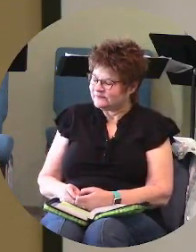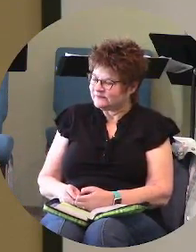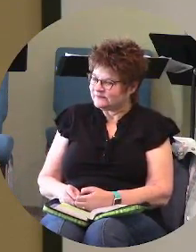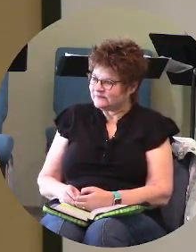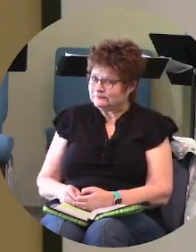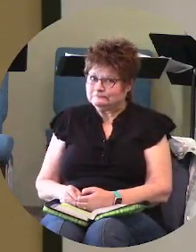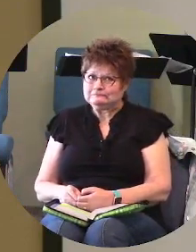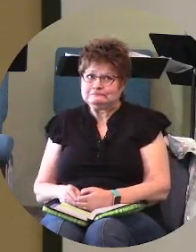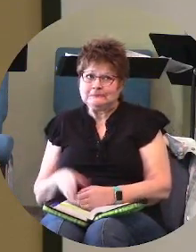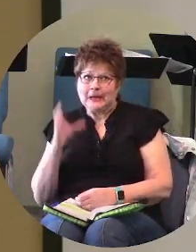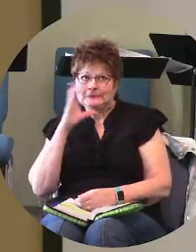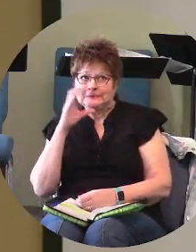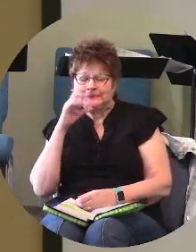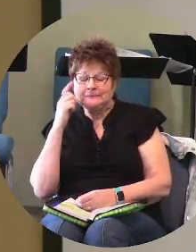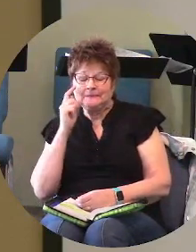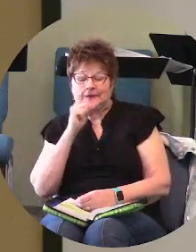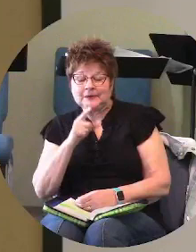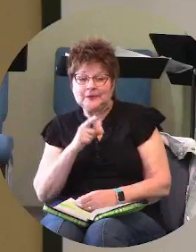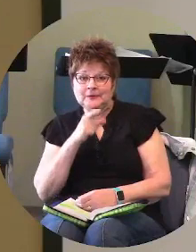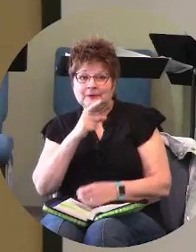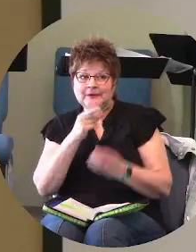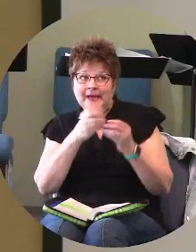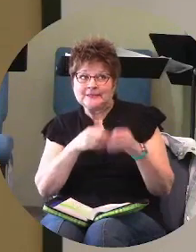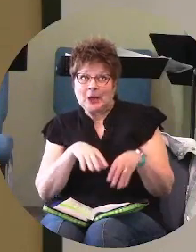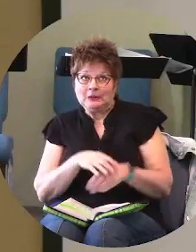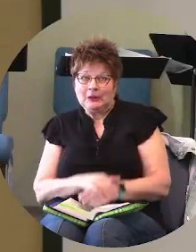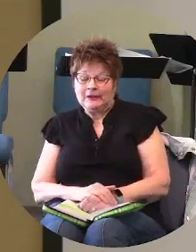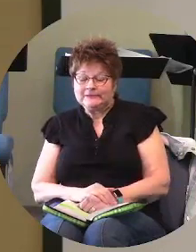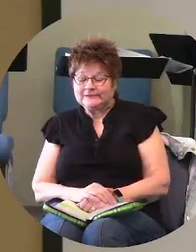i was looking for you you guys got lost